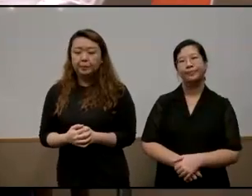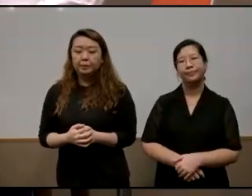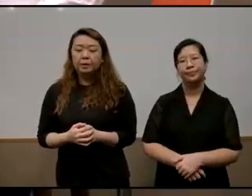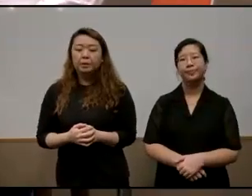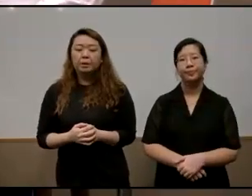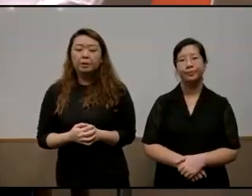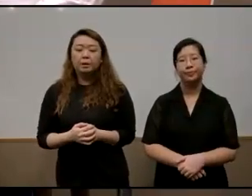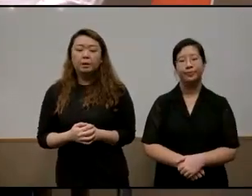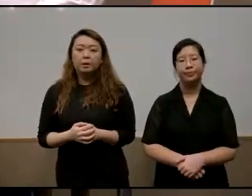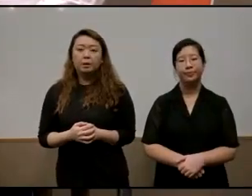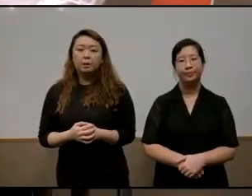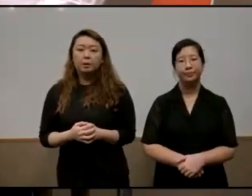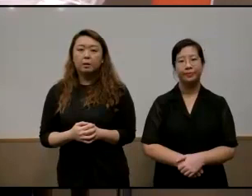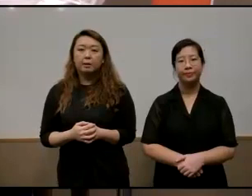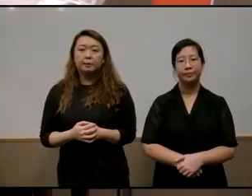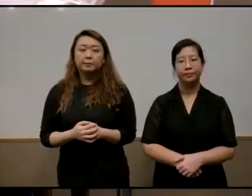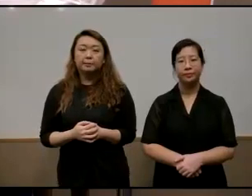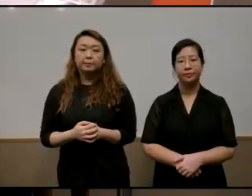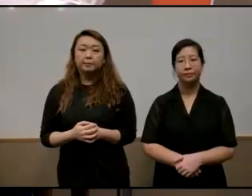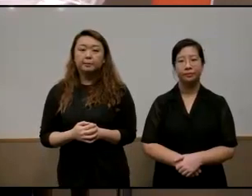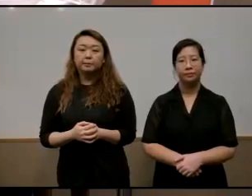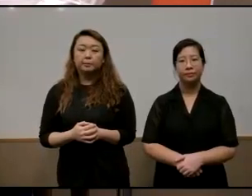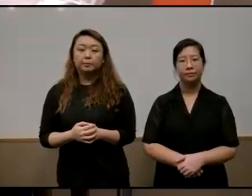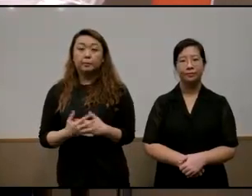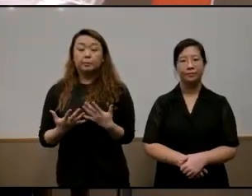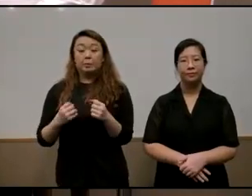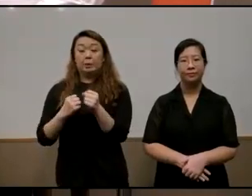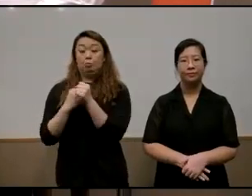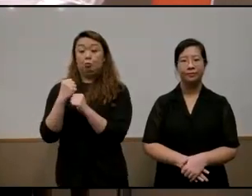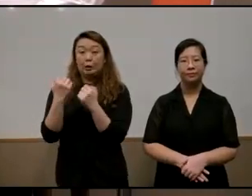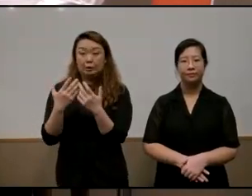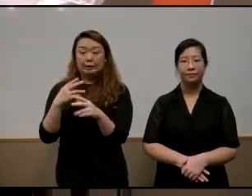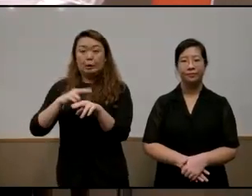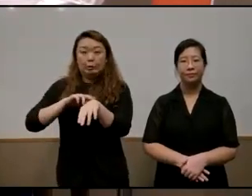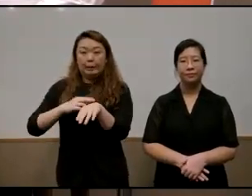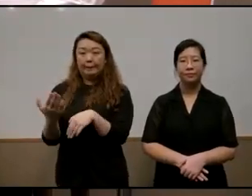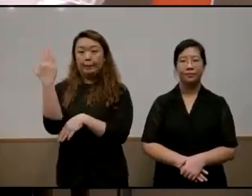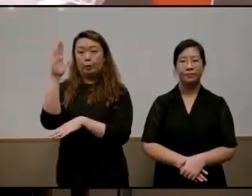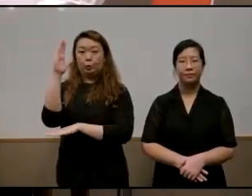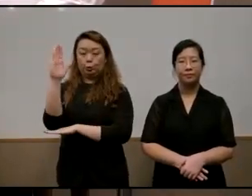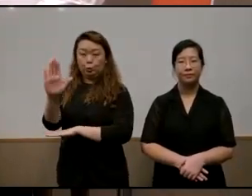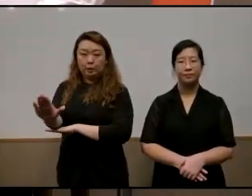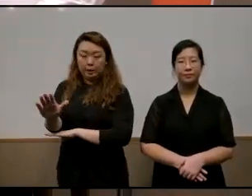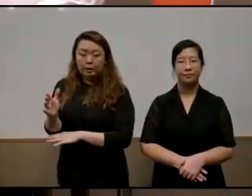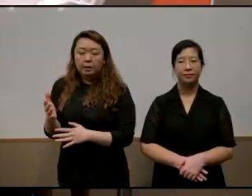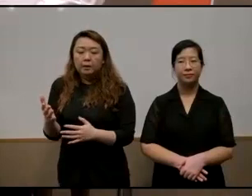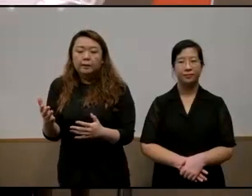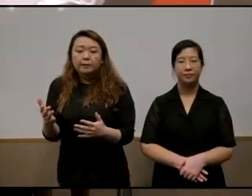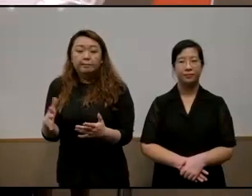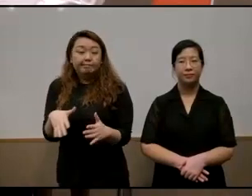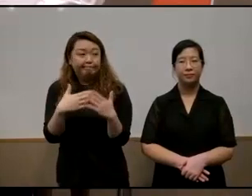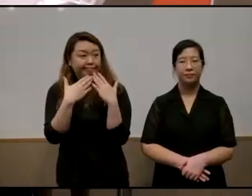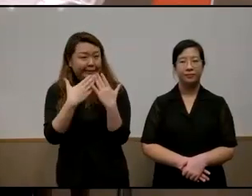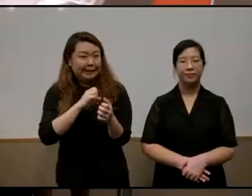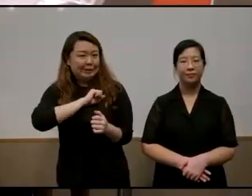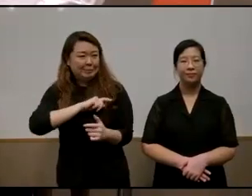with the time with the kind of like structure of time of morning noon and night um uh thank you for